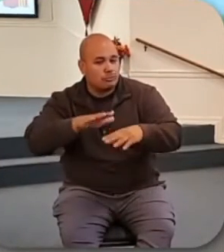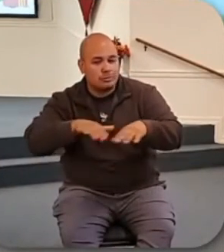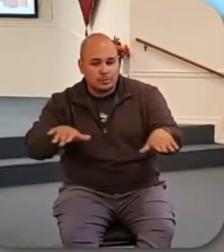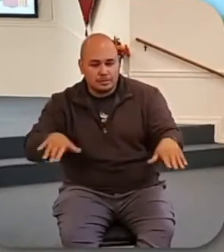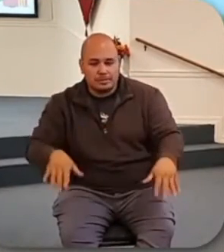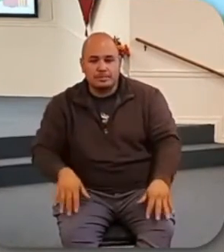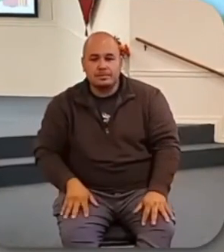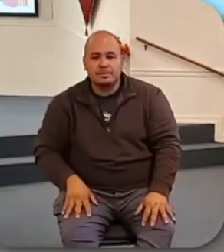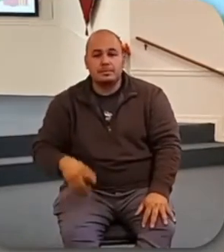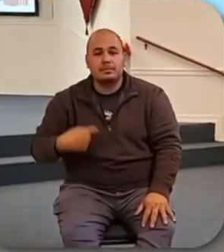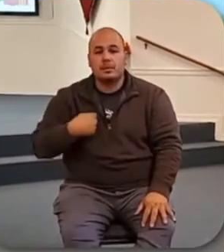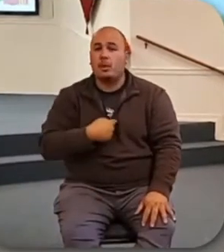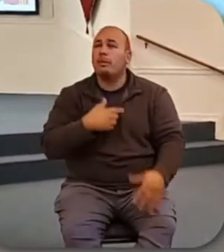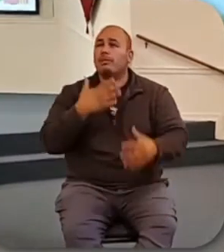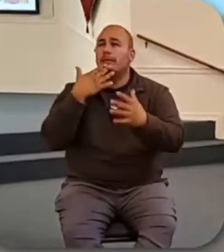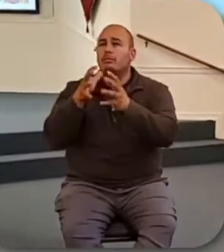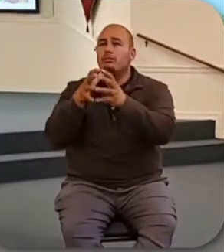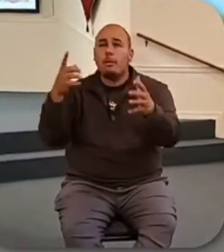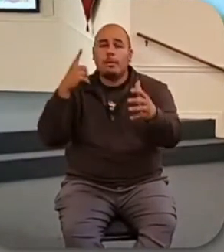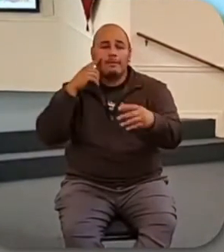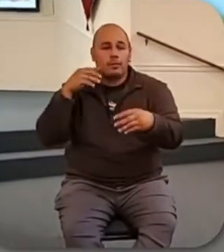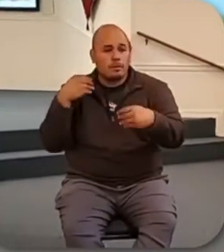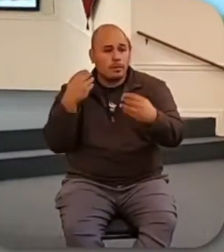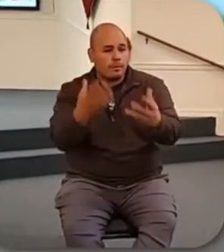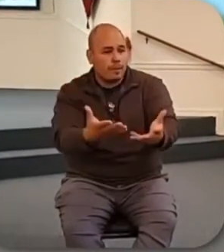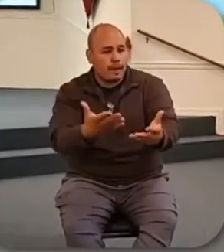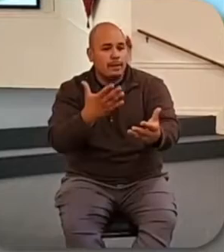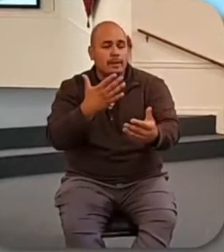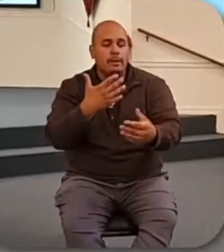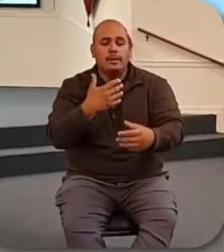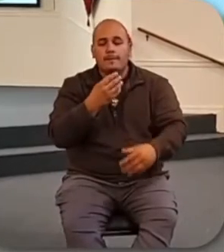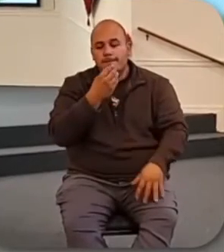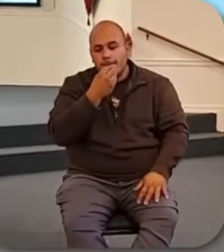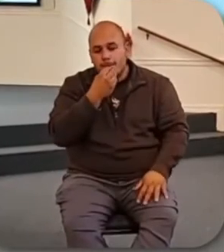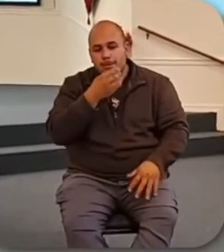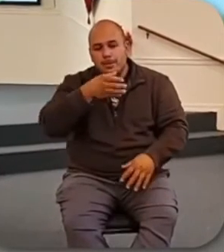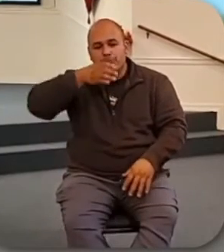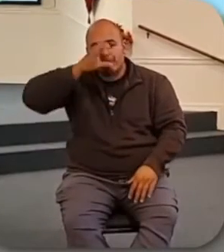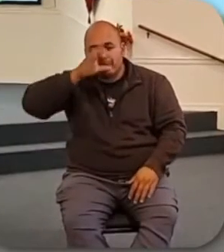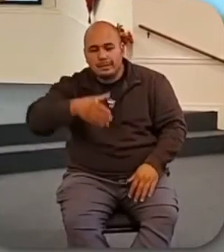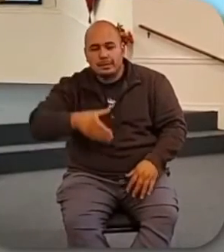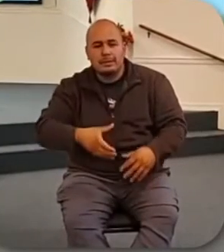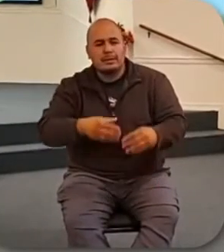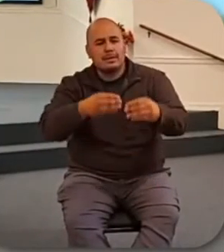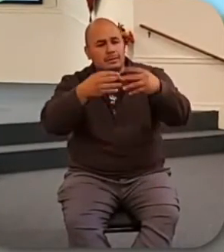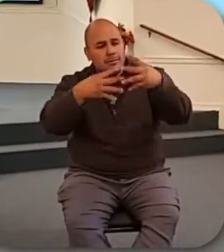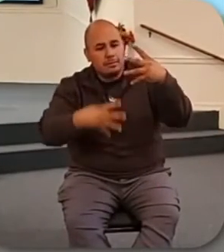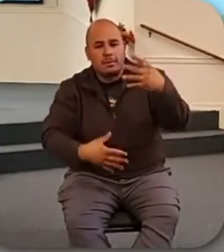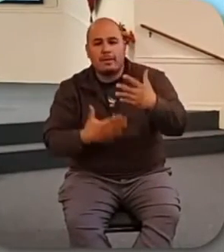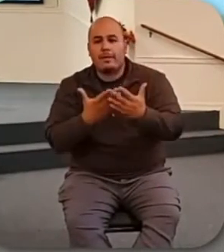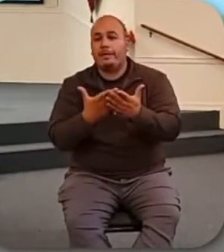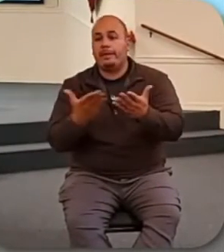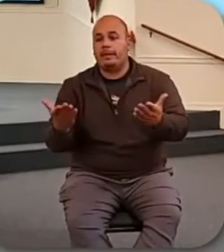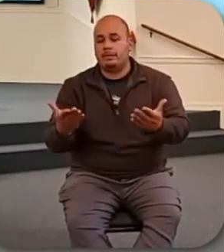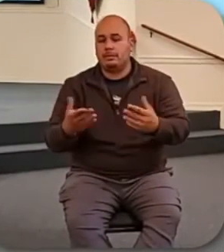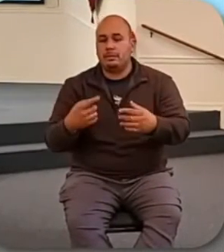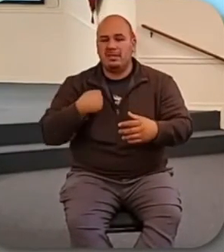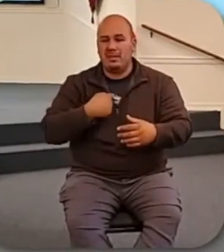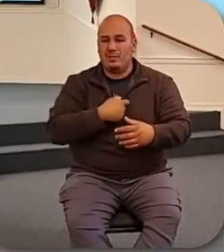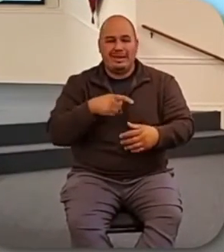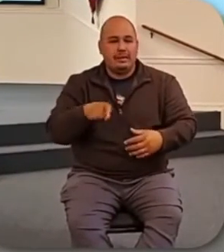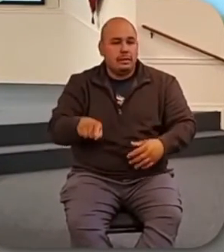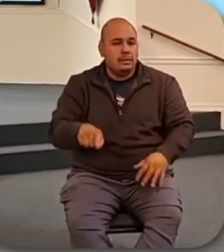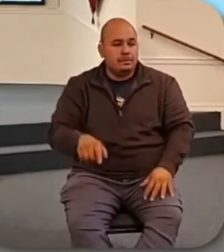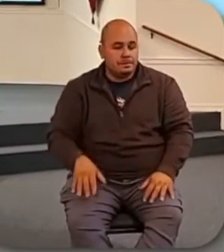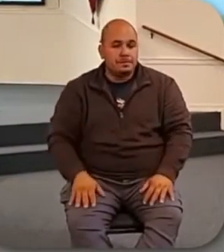God for providing us with food and drink with clothing and shelter and so many more things than what we actually need.